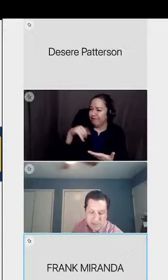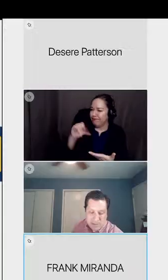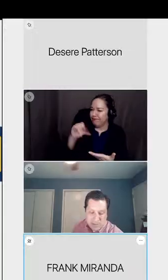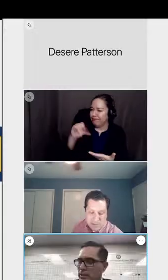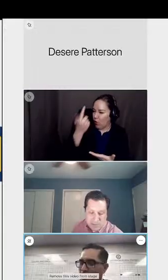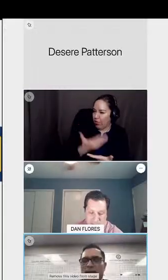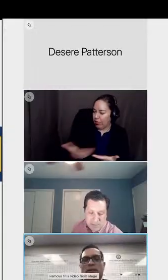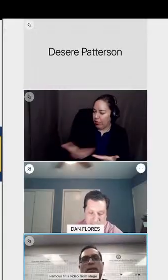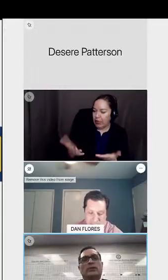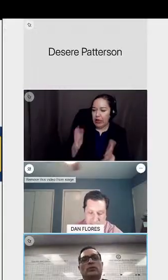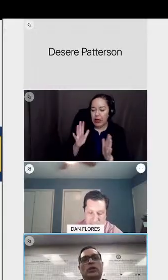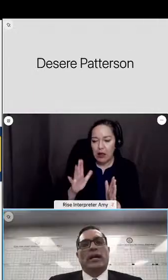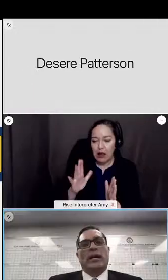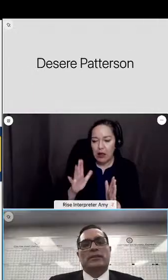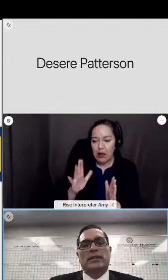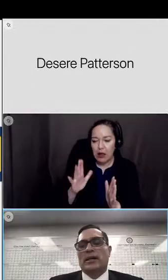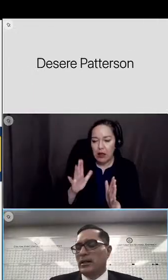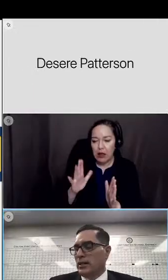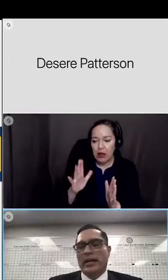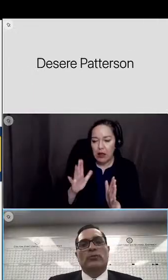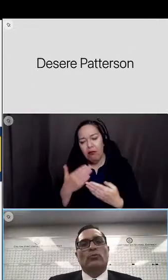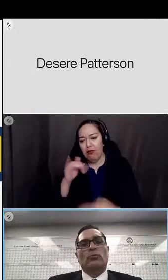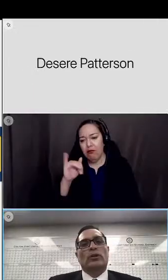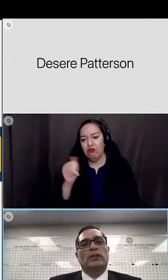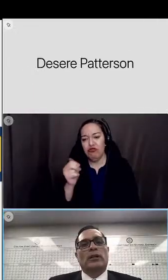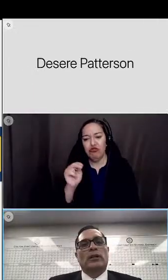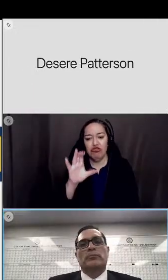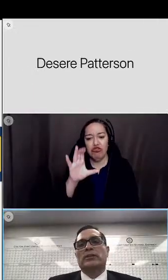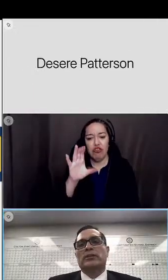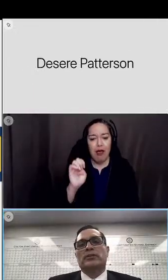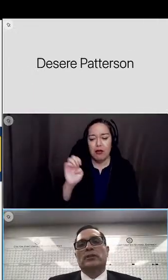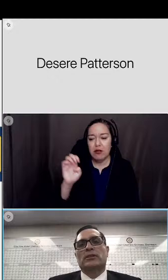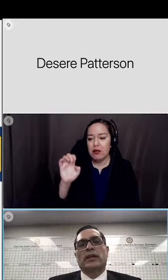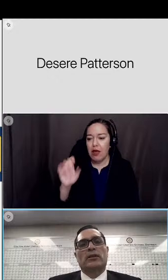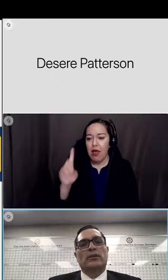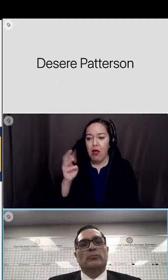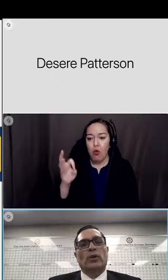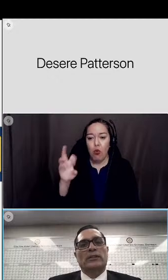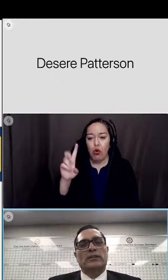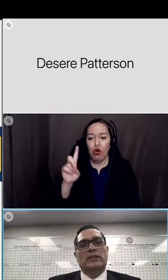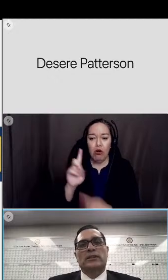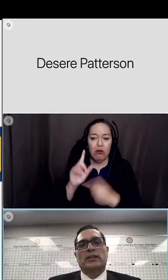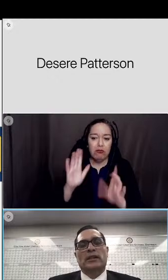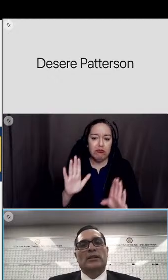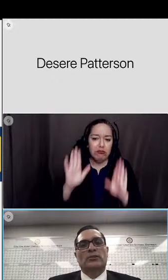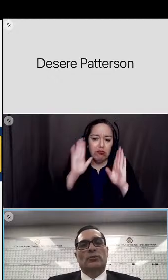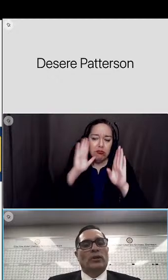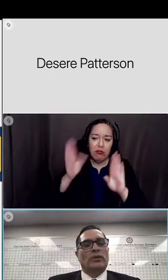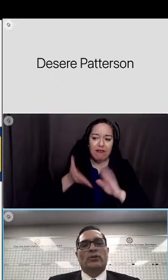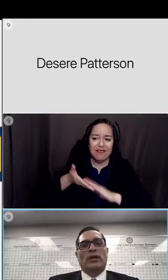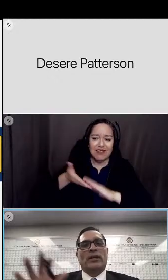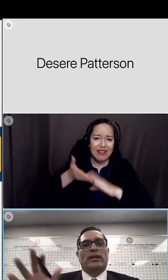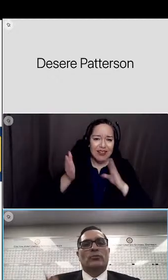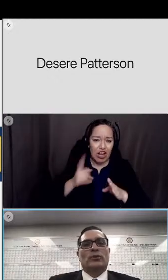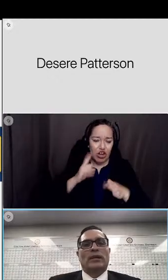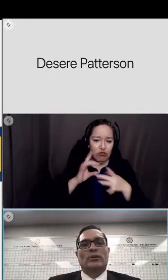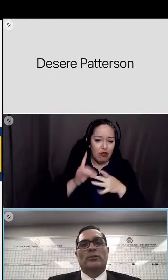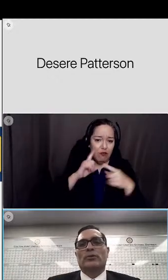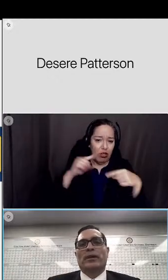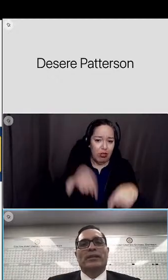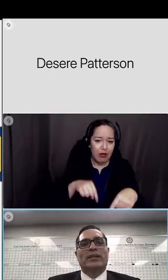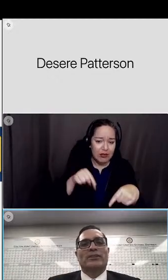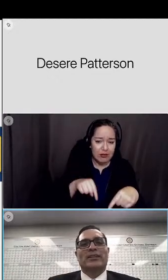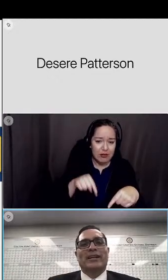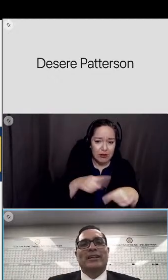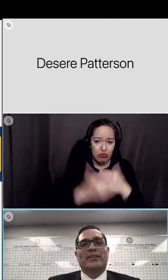would be remiss if i didn't think uh janice uh edward our amazing facilitator in the process so wherever you're at edward i